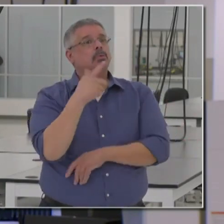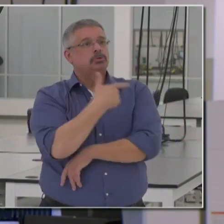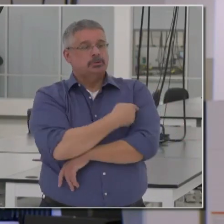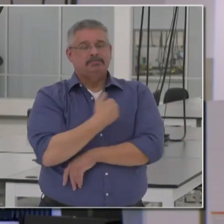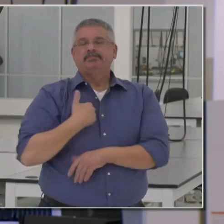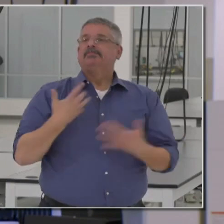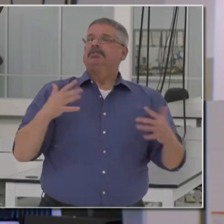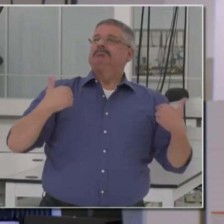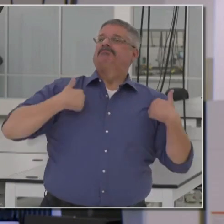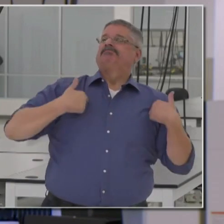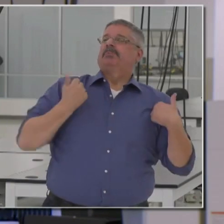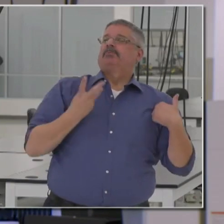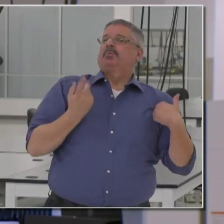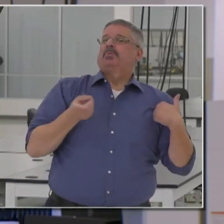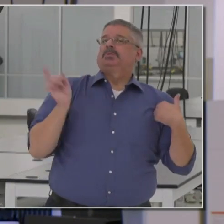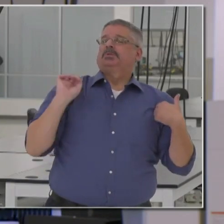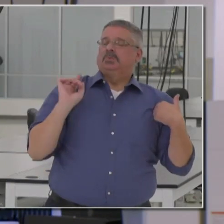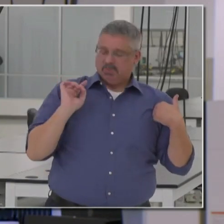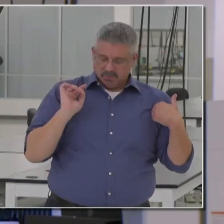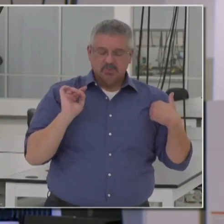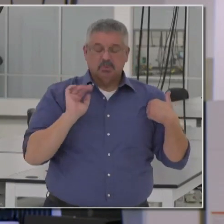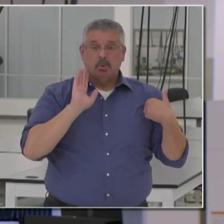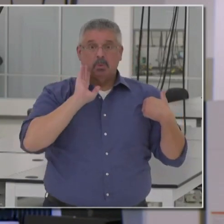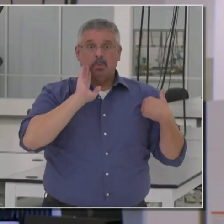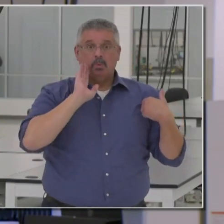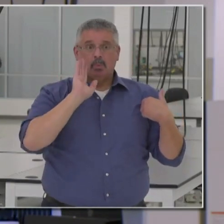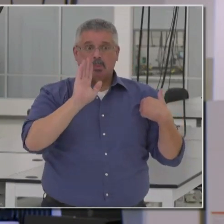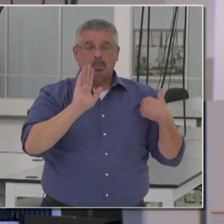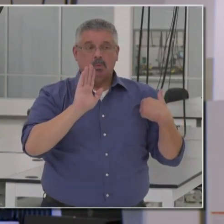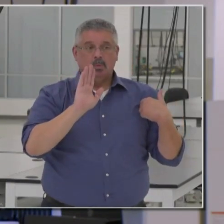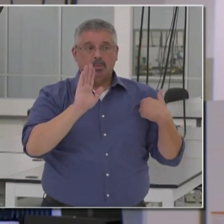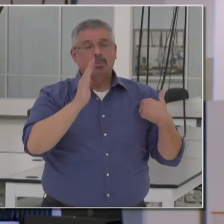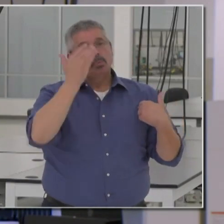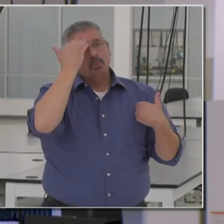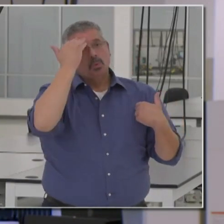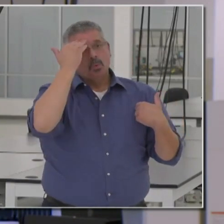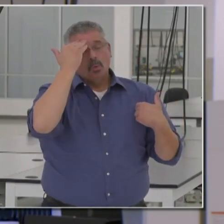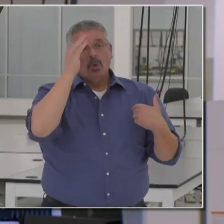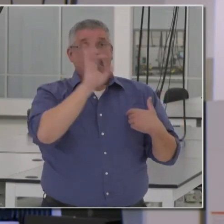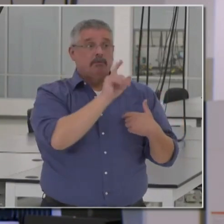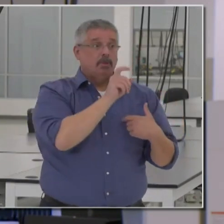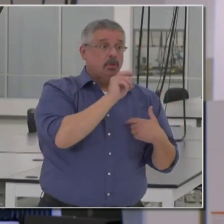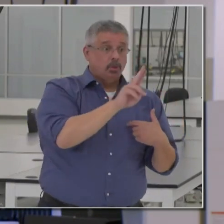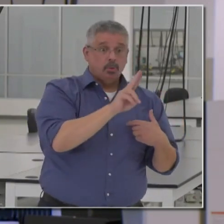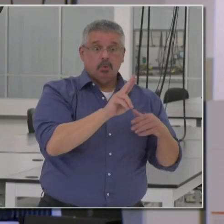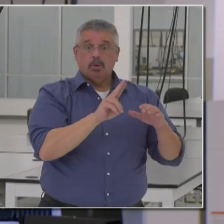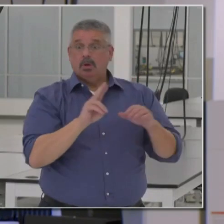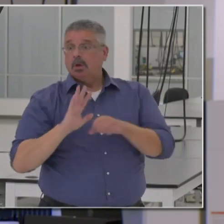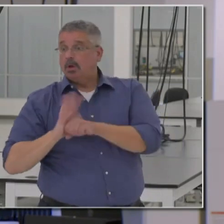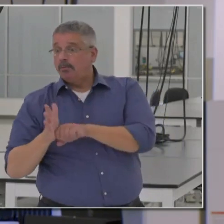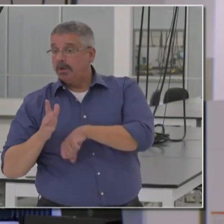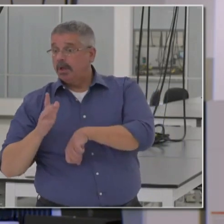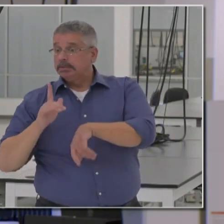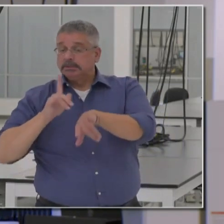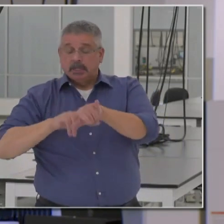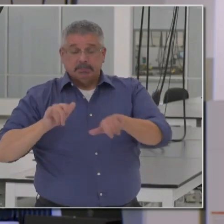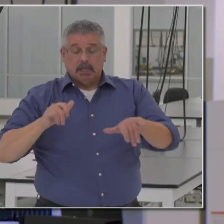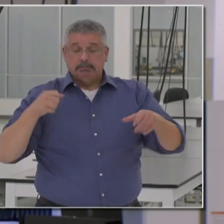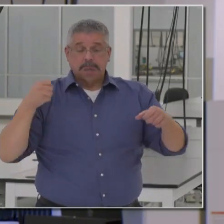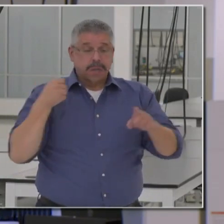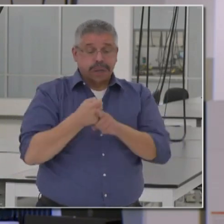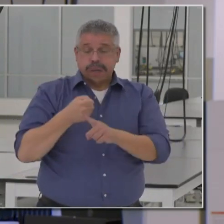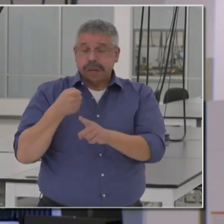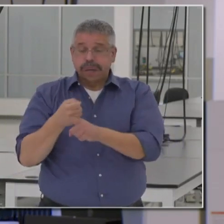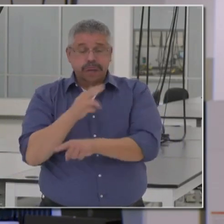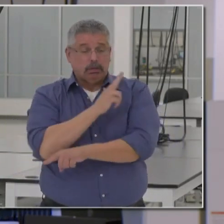a number of weeks ago. It will put pressure on our healthcare delivery system, this twindemic. The challenge, of course, for